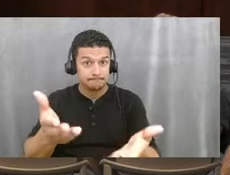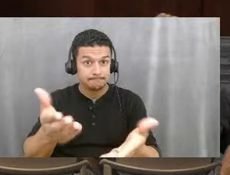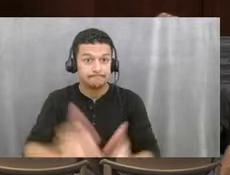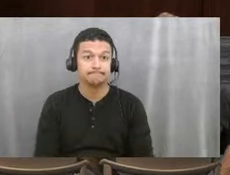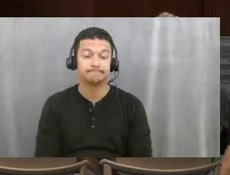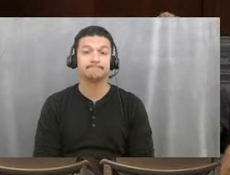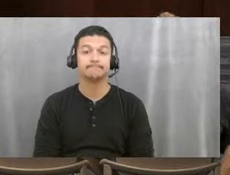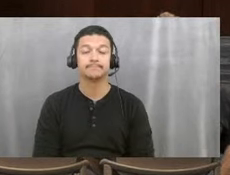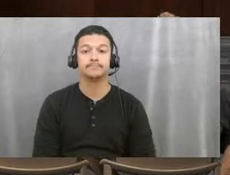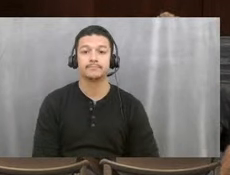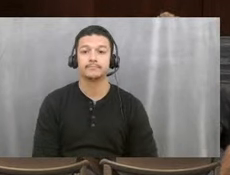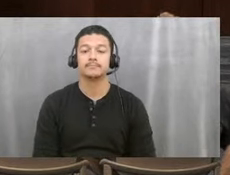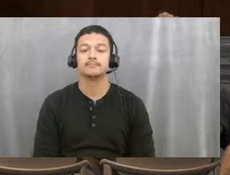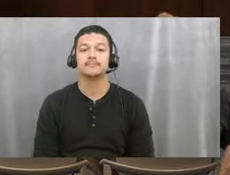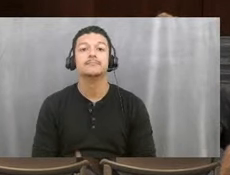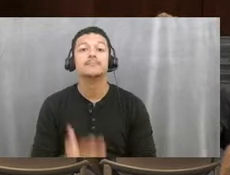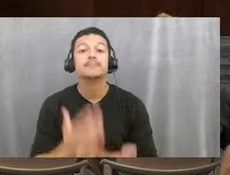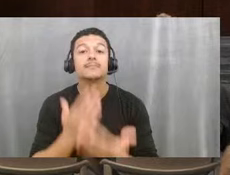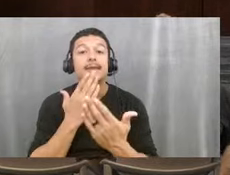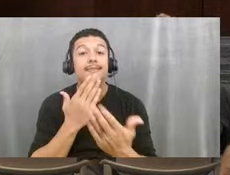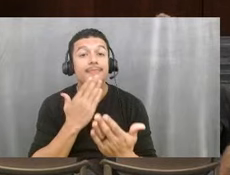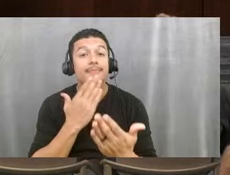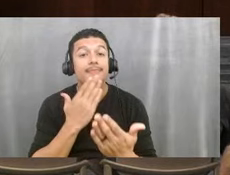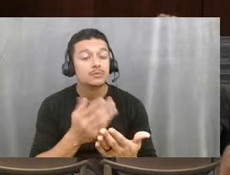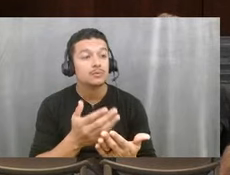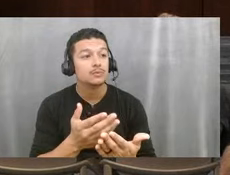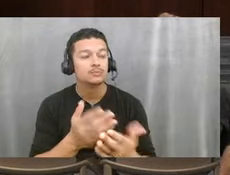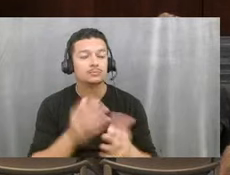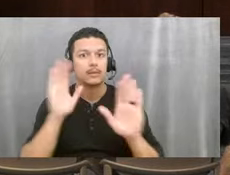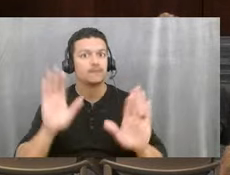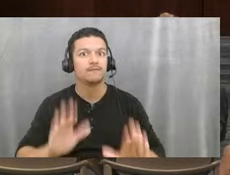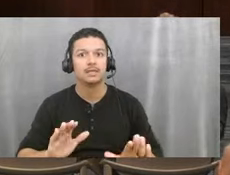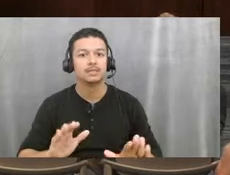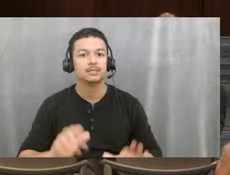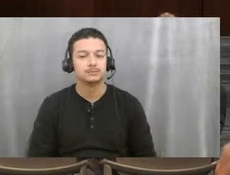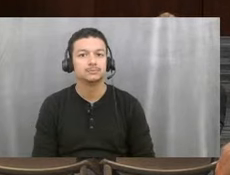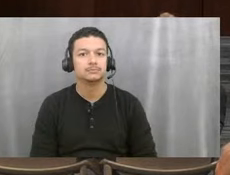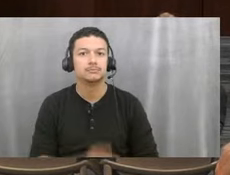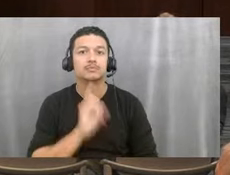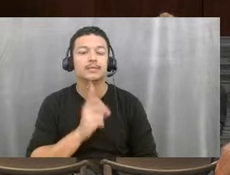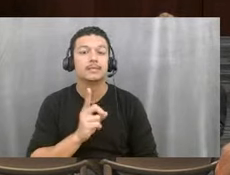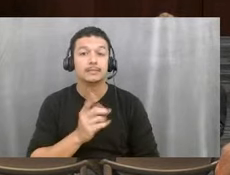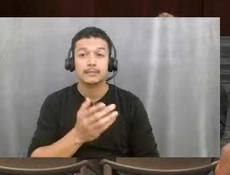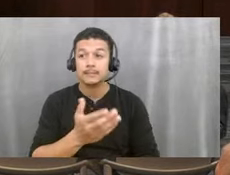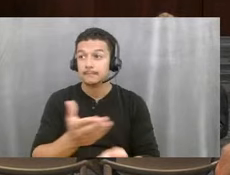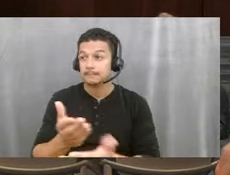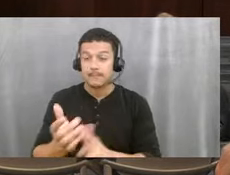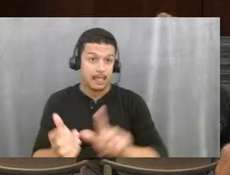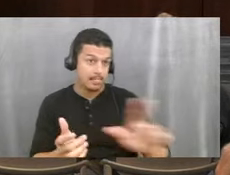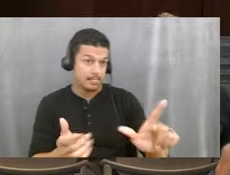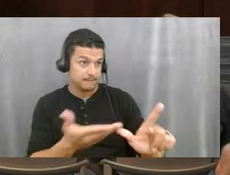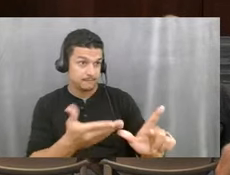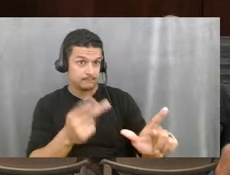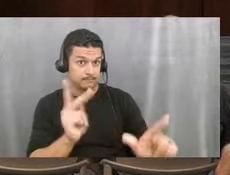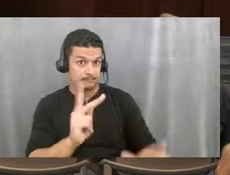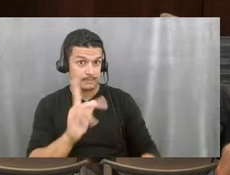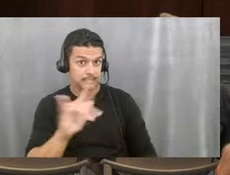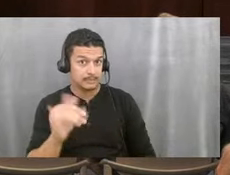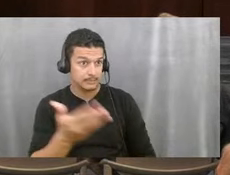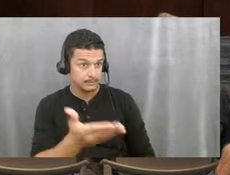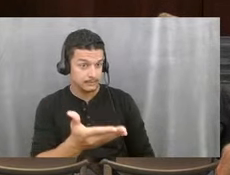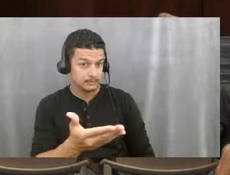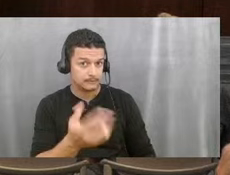Thank you, Ms. Whitfield. That was fantastic. Thank you. Thank you. Let's begin on my left. Commissioner Kelly, did you have any questions or comments?